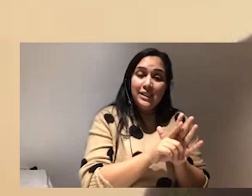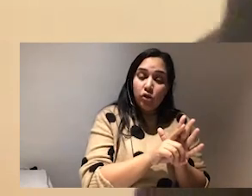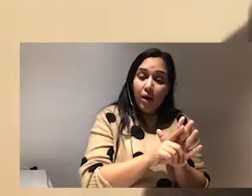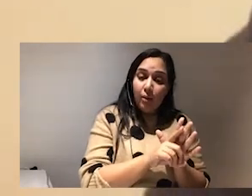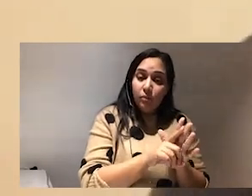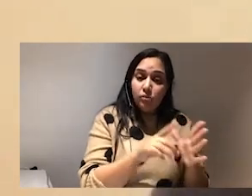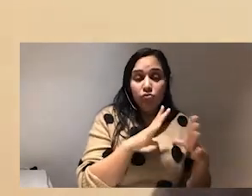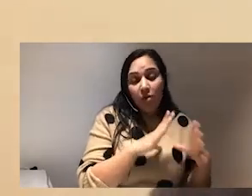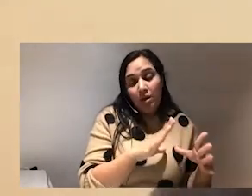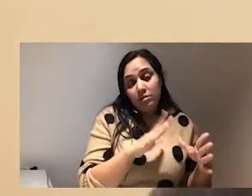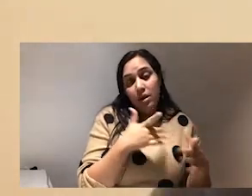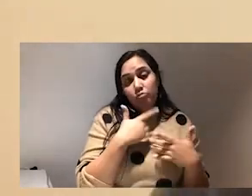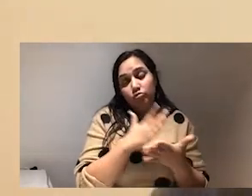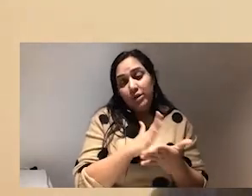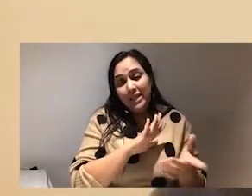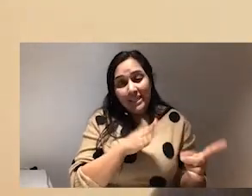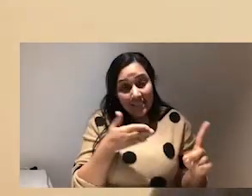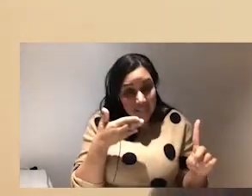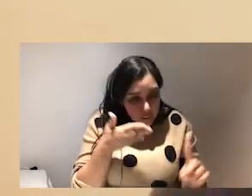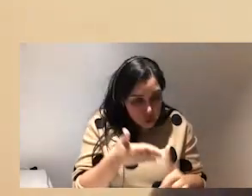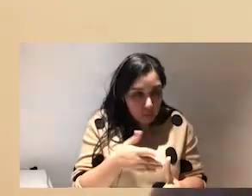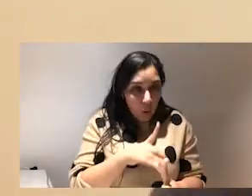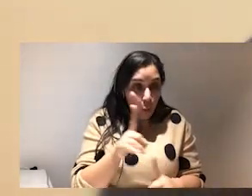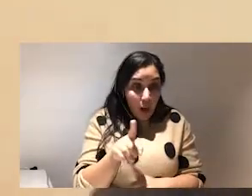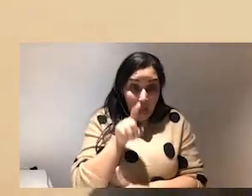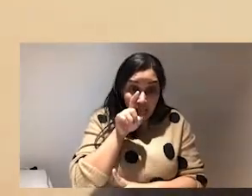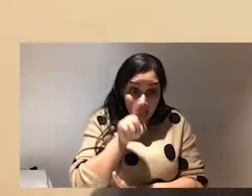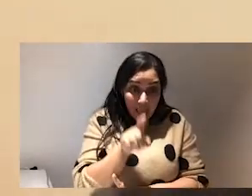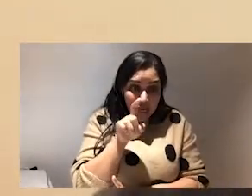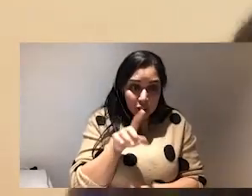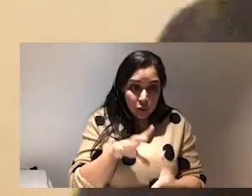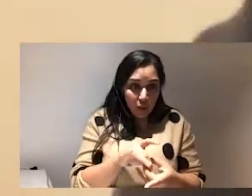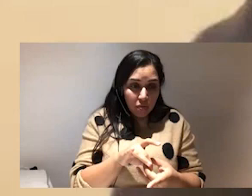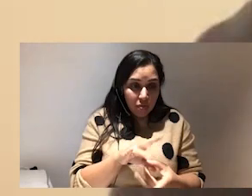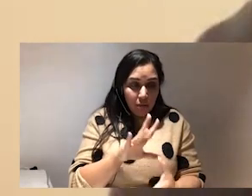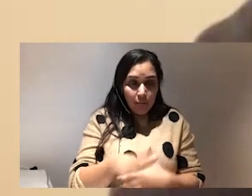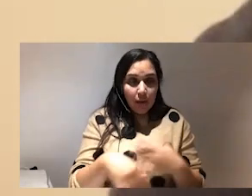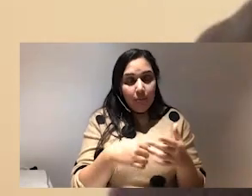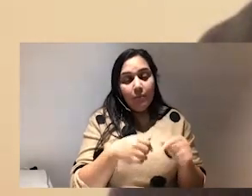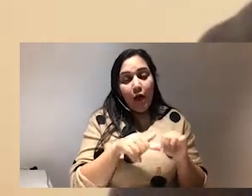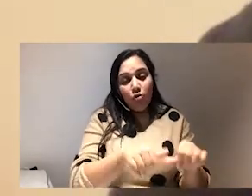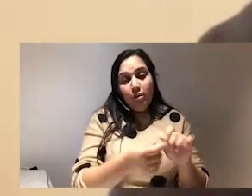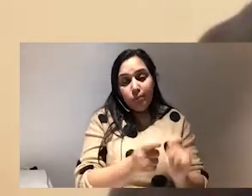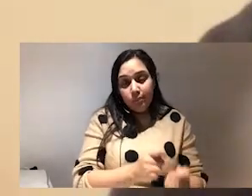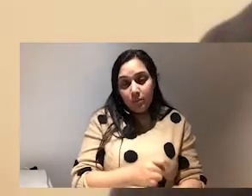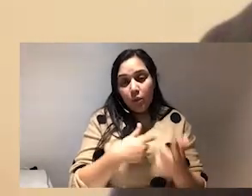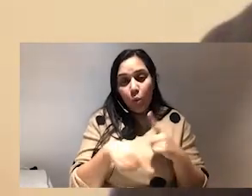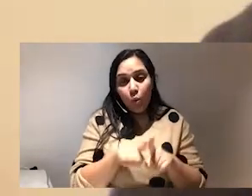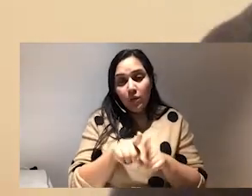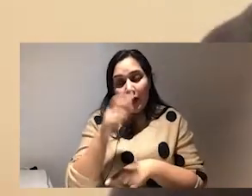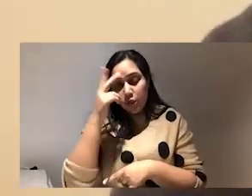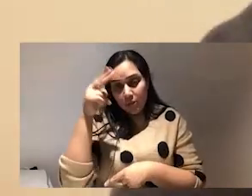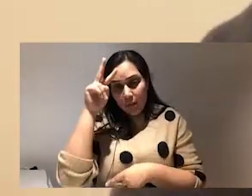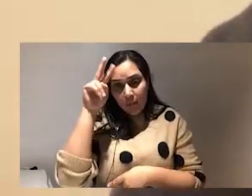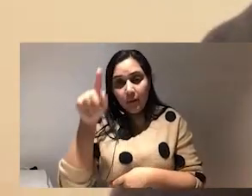be really intentional about what i engage with and also change my mind me and ellen were talking about this like when she first